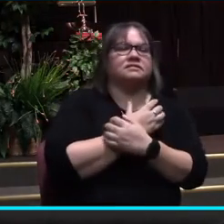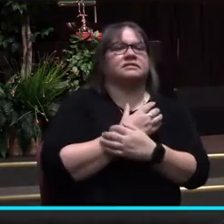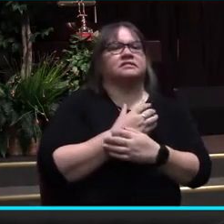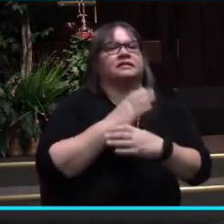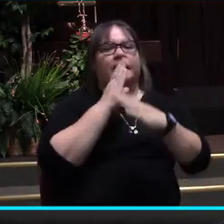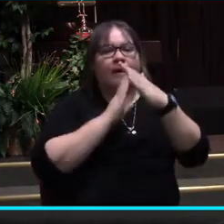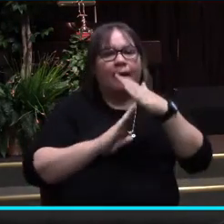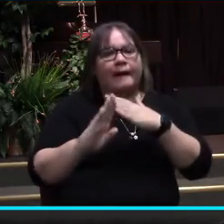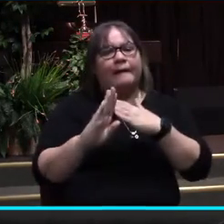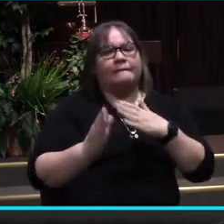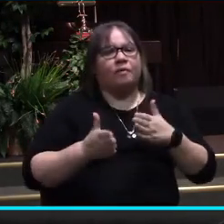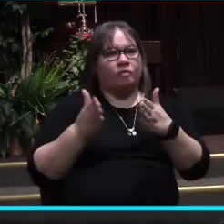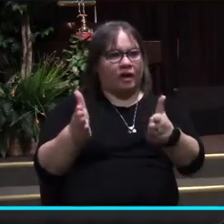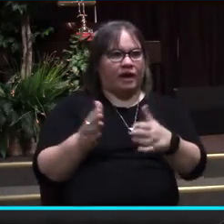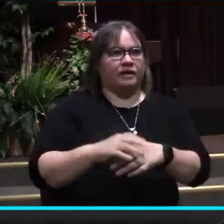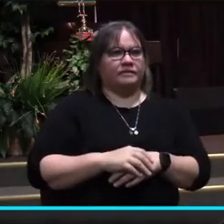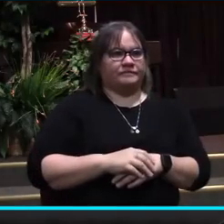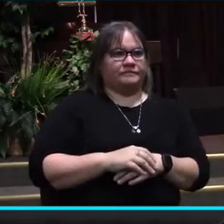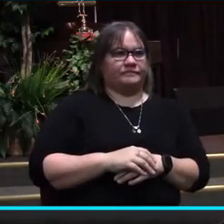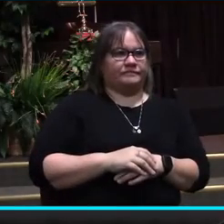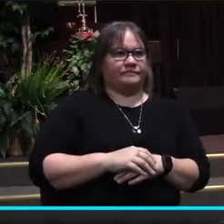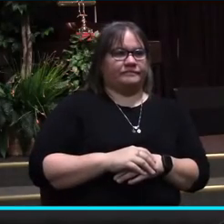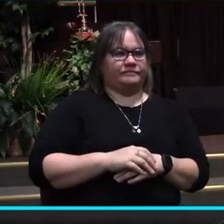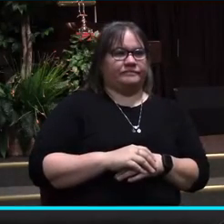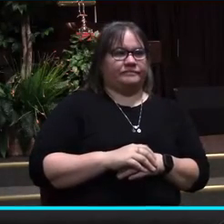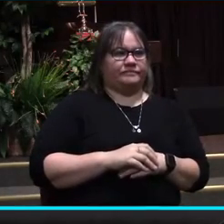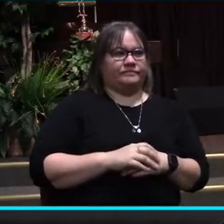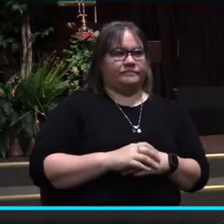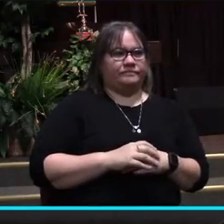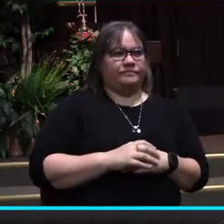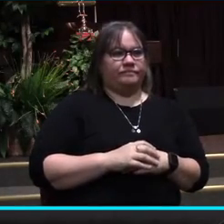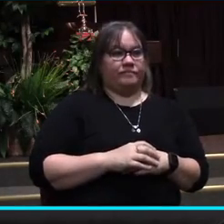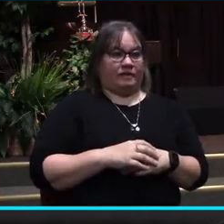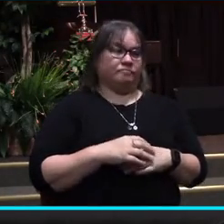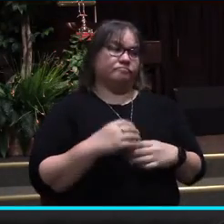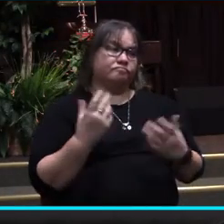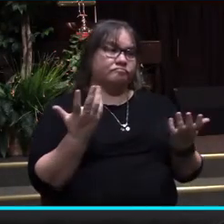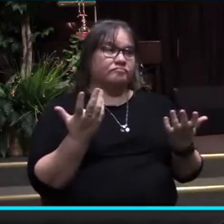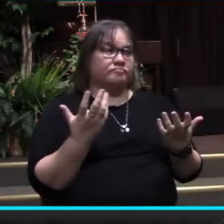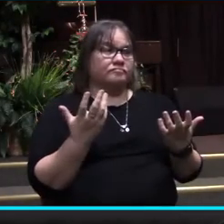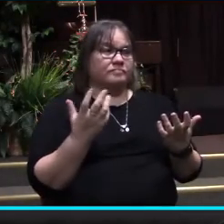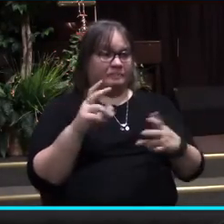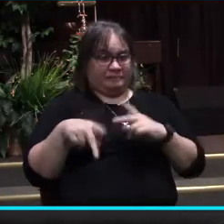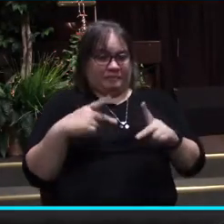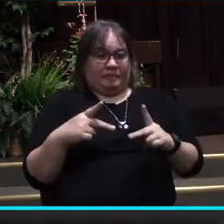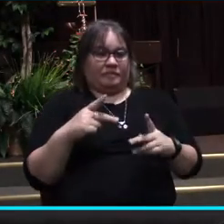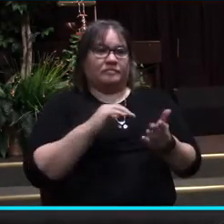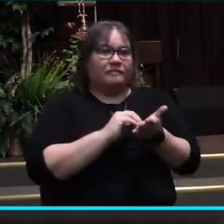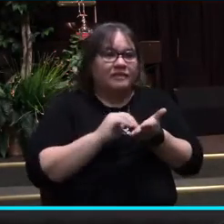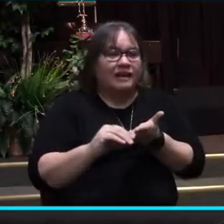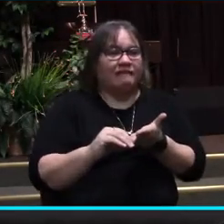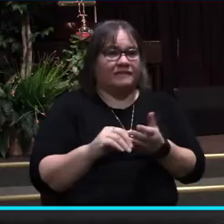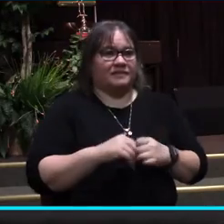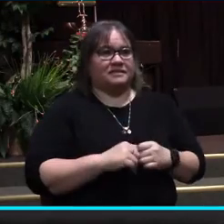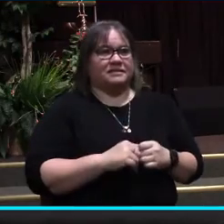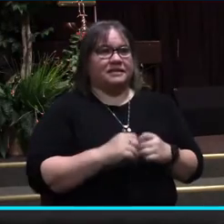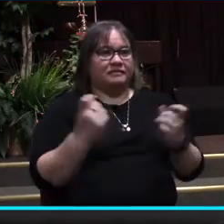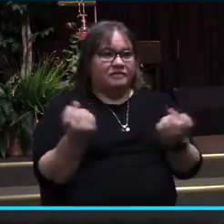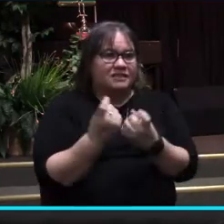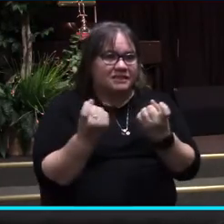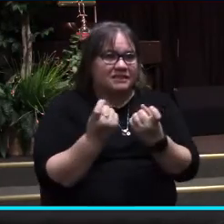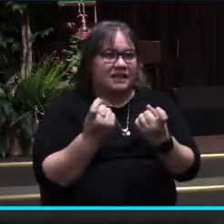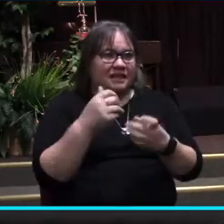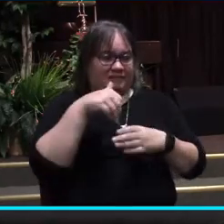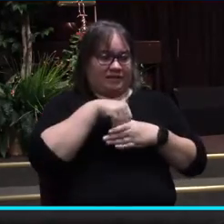humble manner. We recognize that we too are forgiven of sin